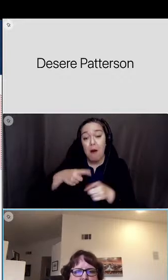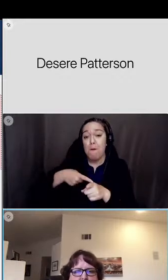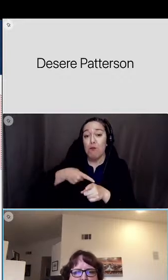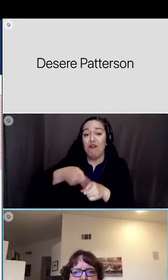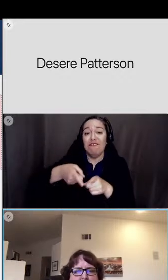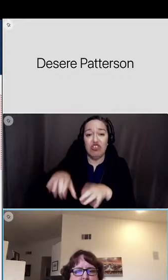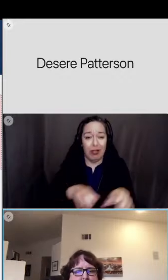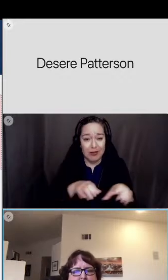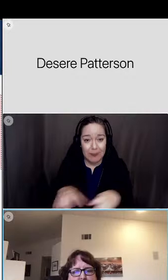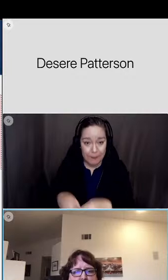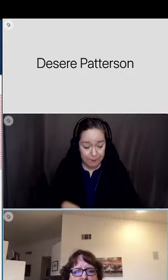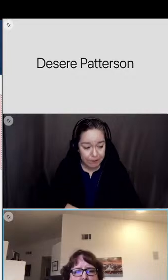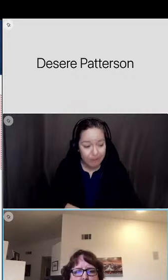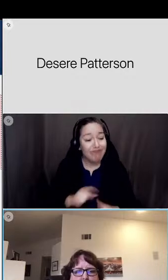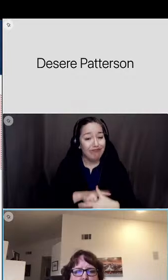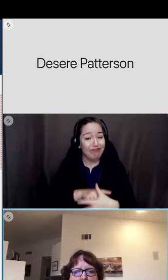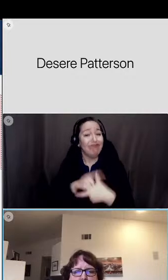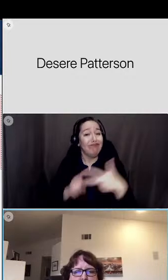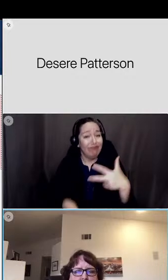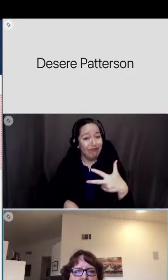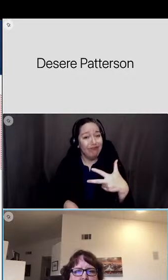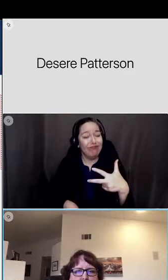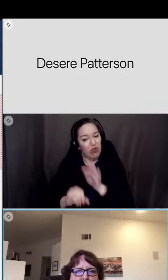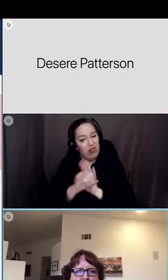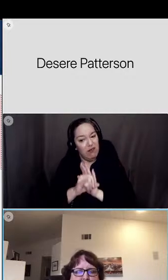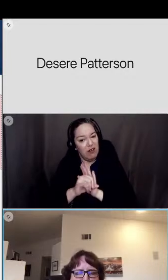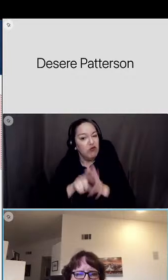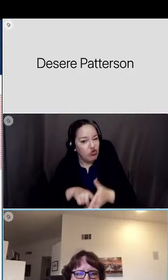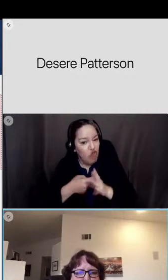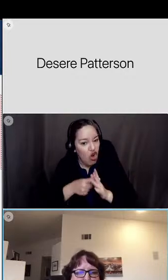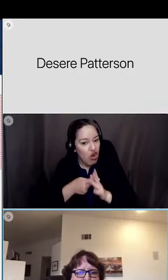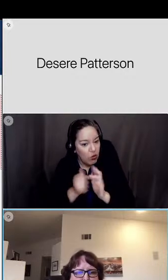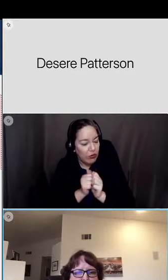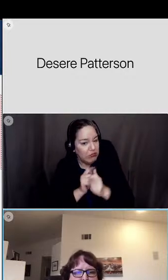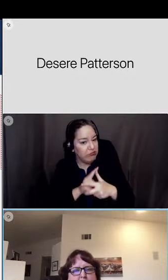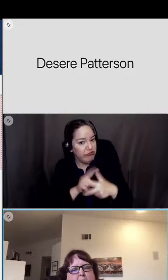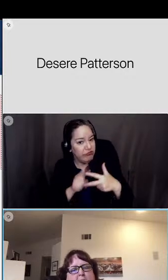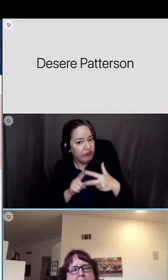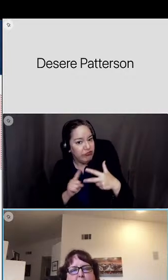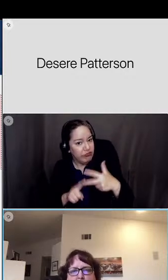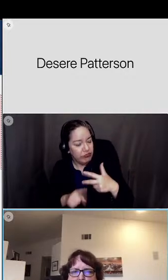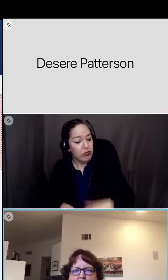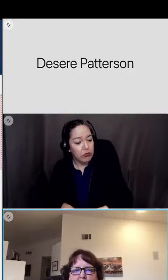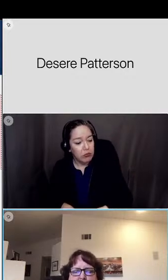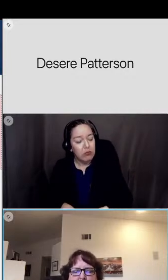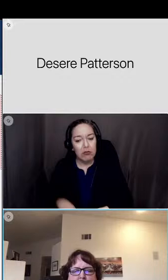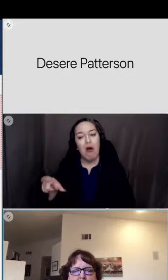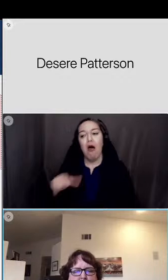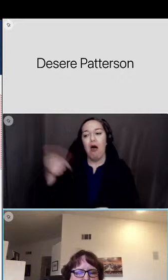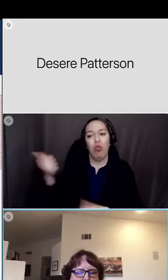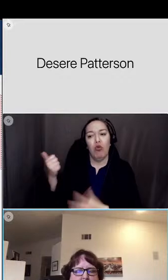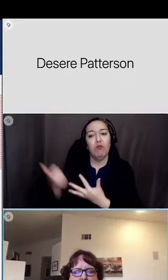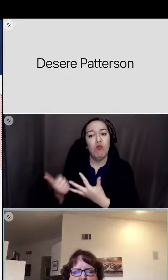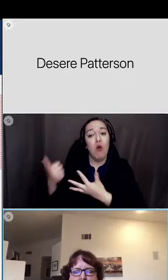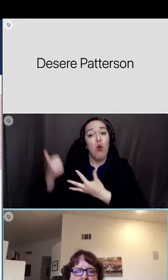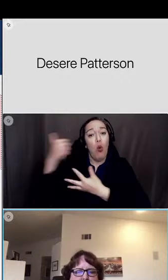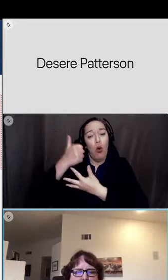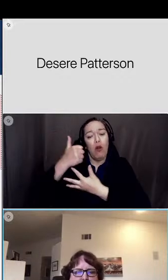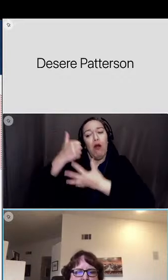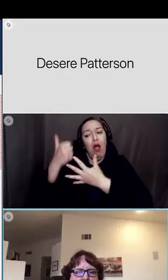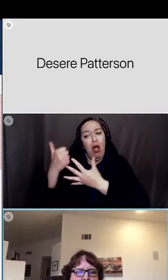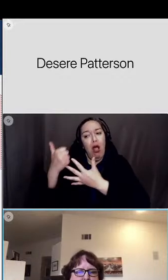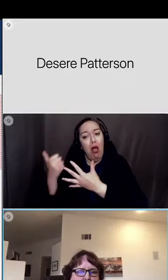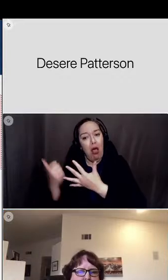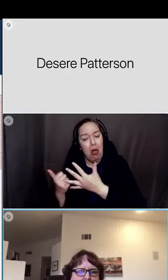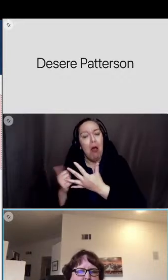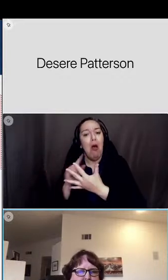areas that were identified as a starting point um to begin with and other other priority areas maybe uh can be acted on in